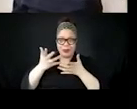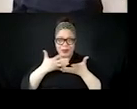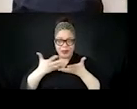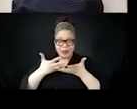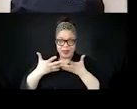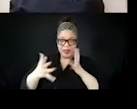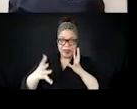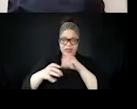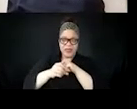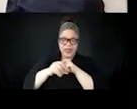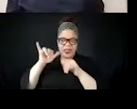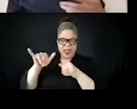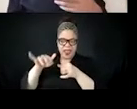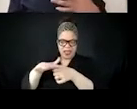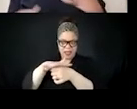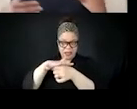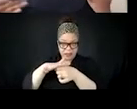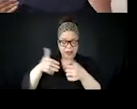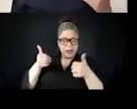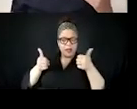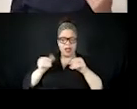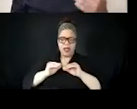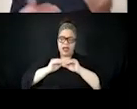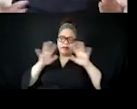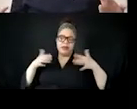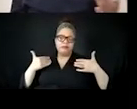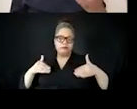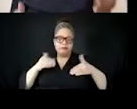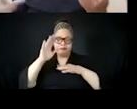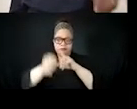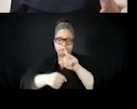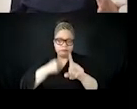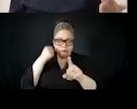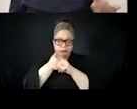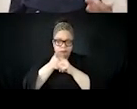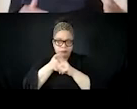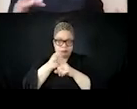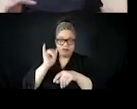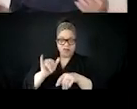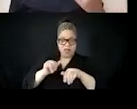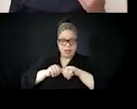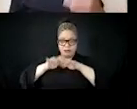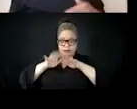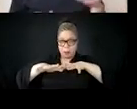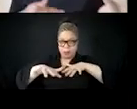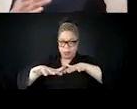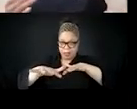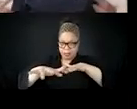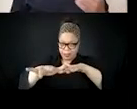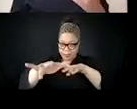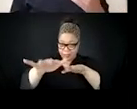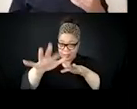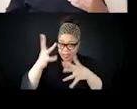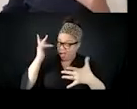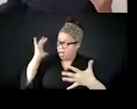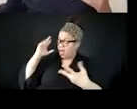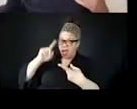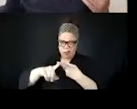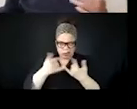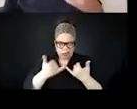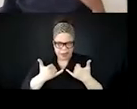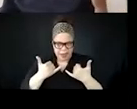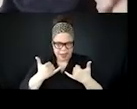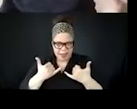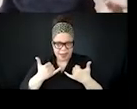until today. Um, so as we, you know, see more, as we dig deeper into what makes disinformation and visible misinformation, so